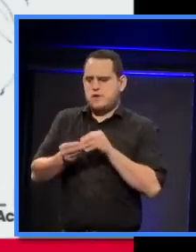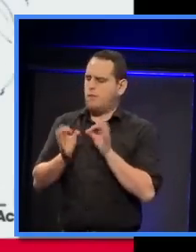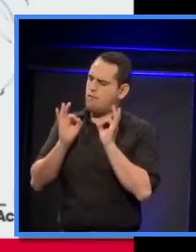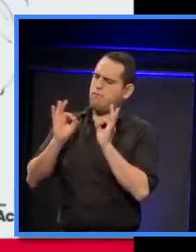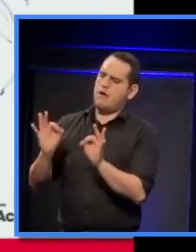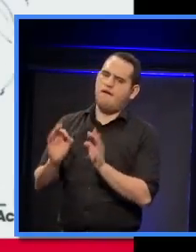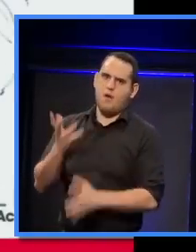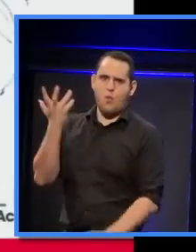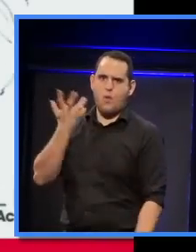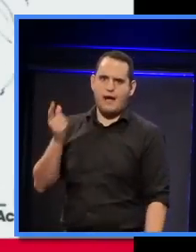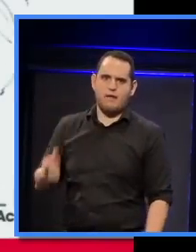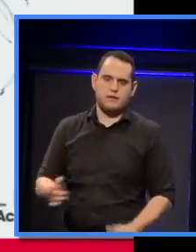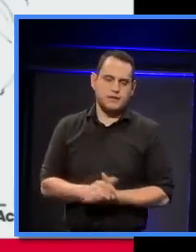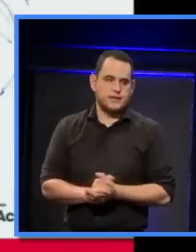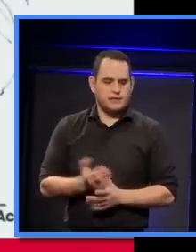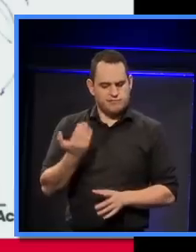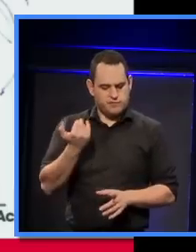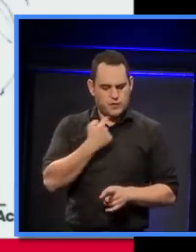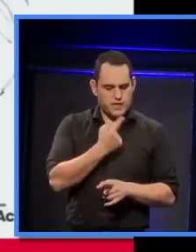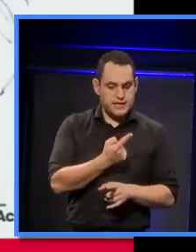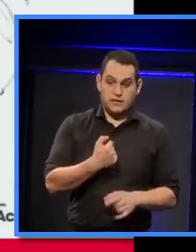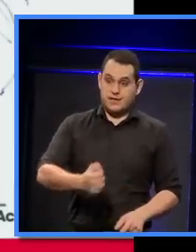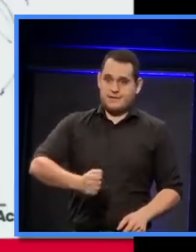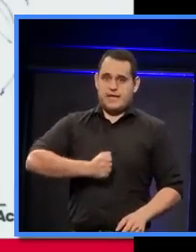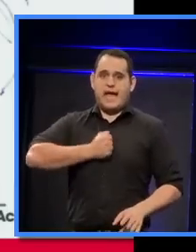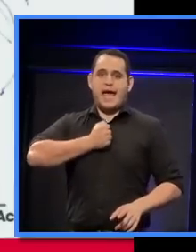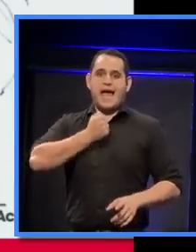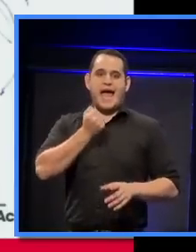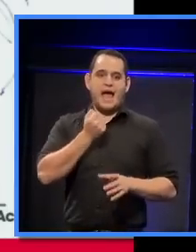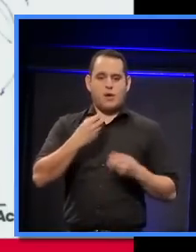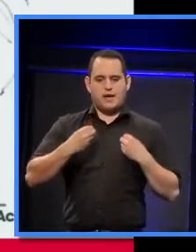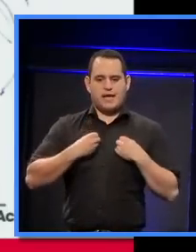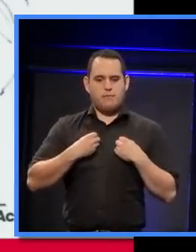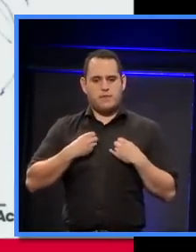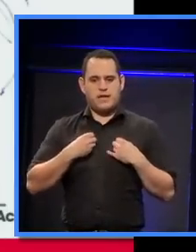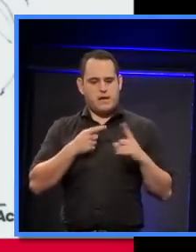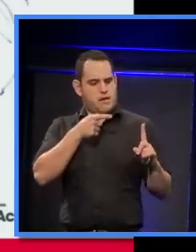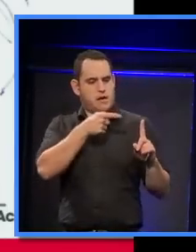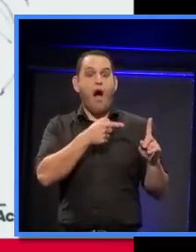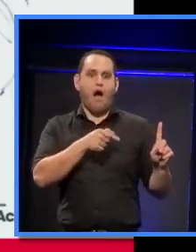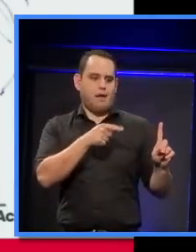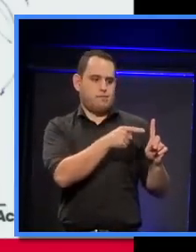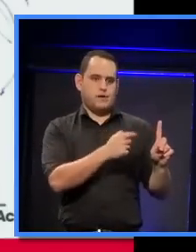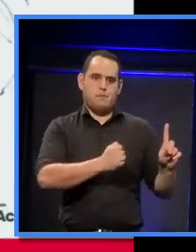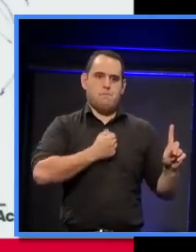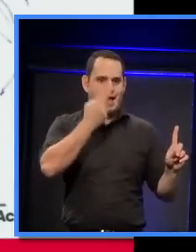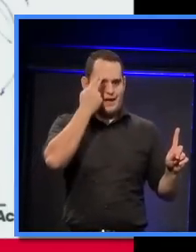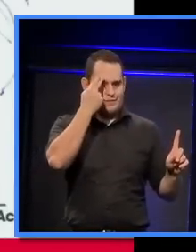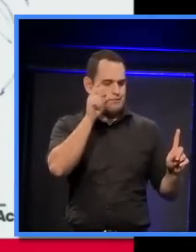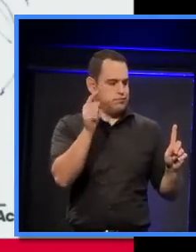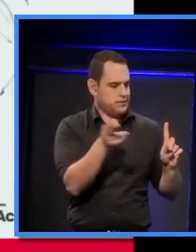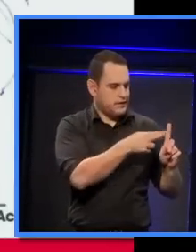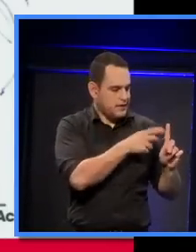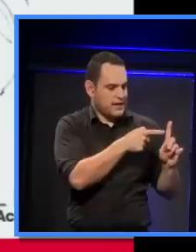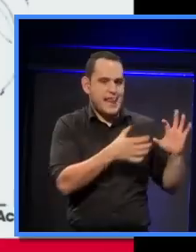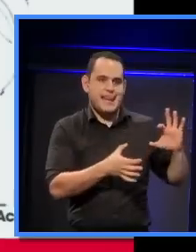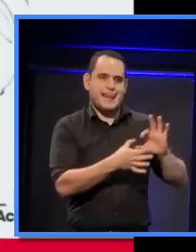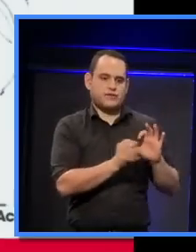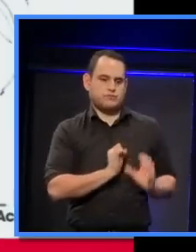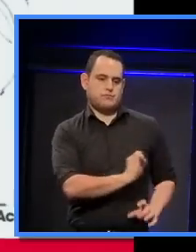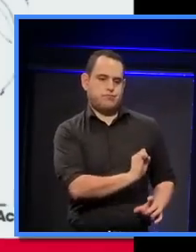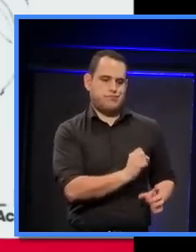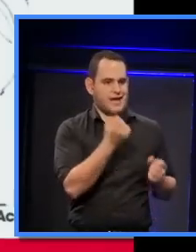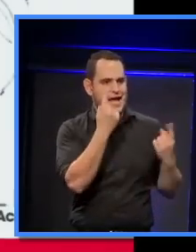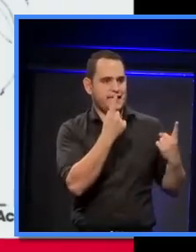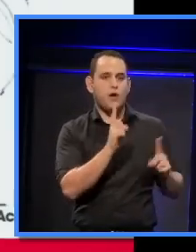One of the things I mentioned that we're renowned for is our innovative design, and when I say our, it's primarily my partner, Sir Harold, original founding